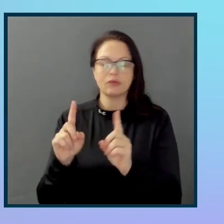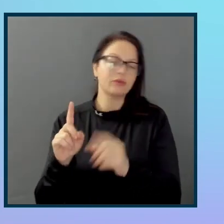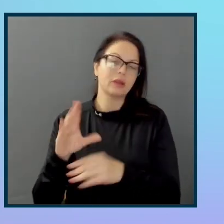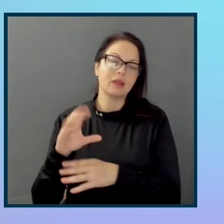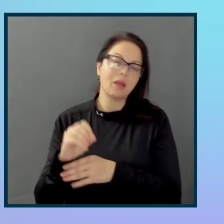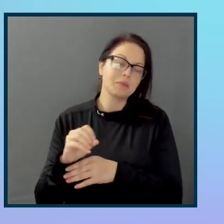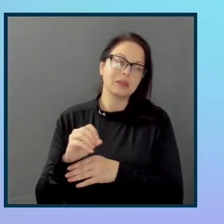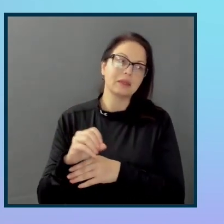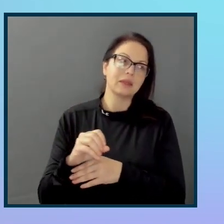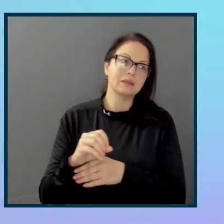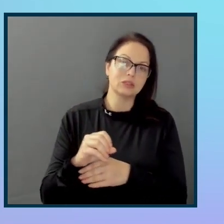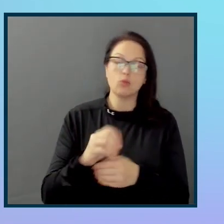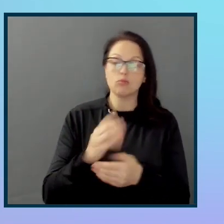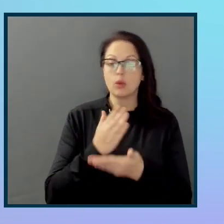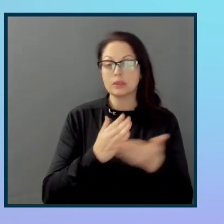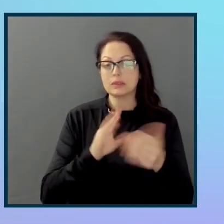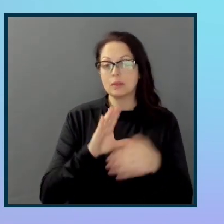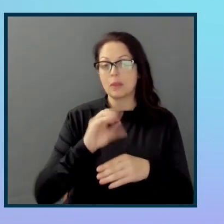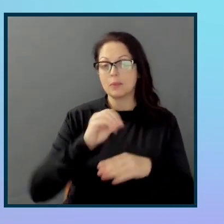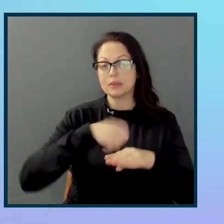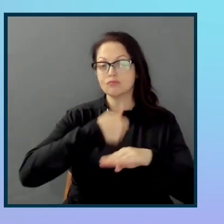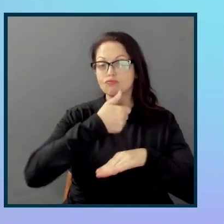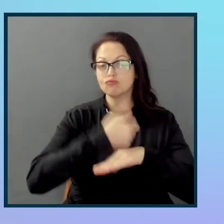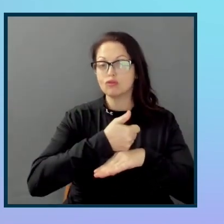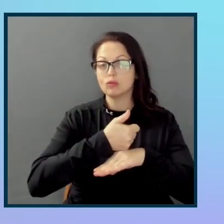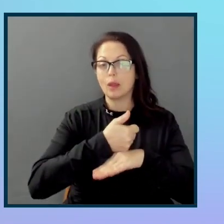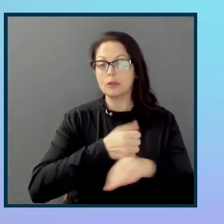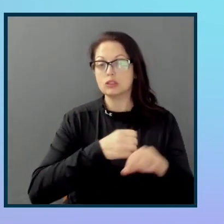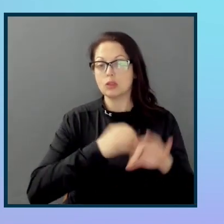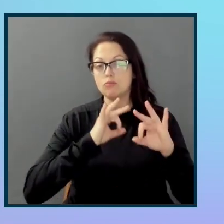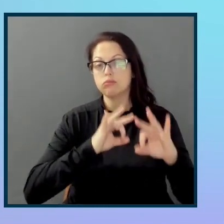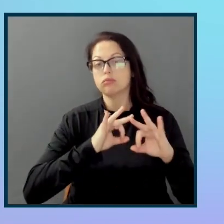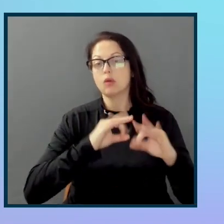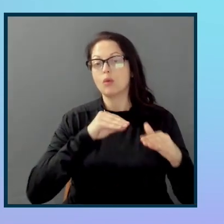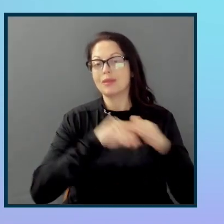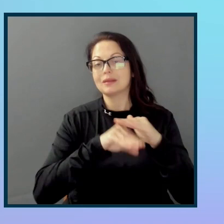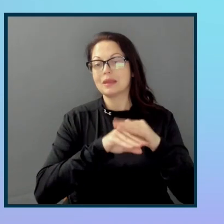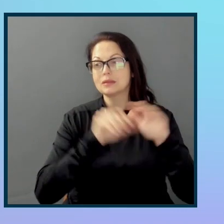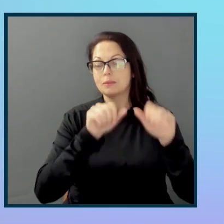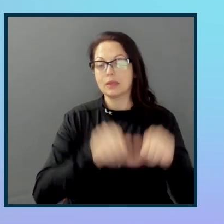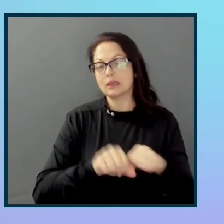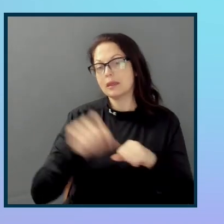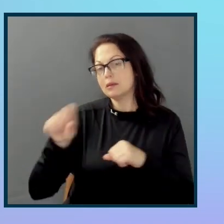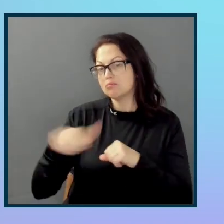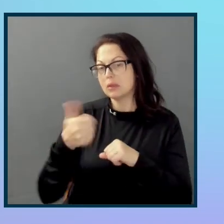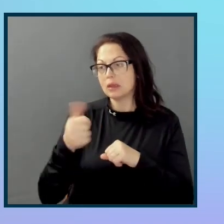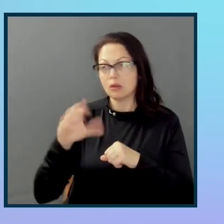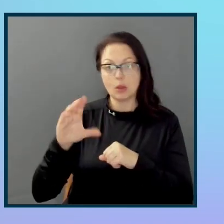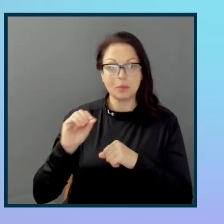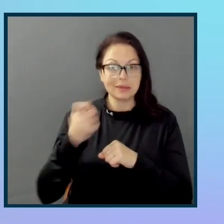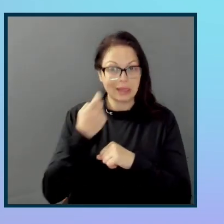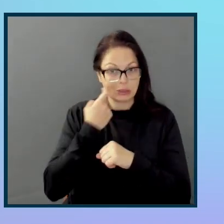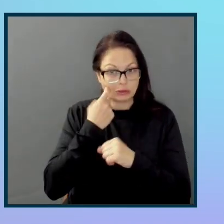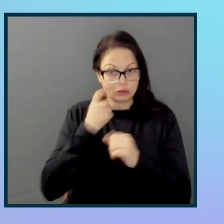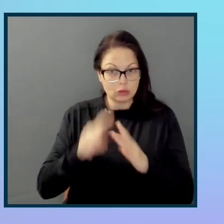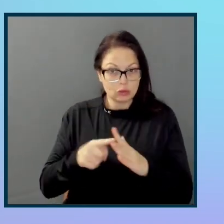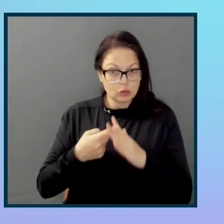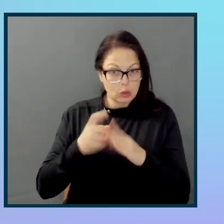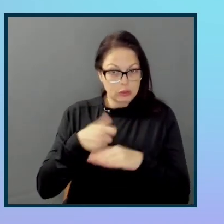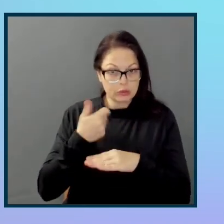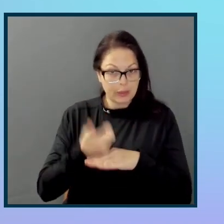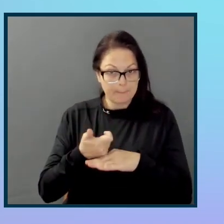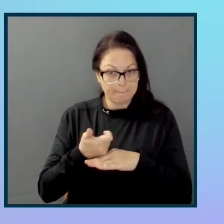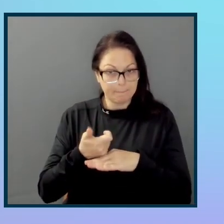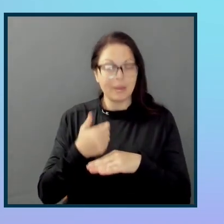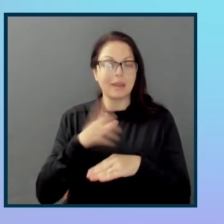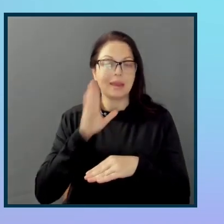some who are just getting off the ground. So all sorts of different positions. Yeah. I will share that information on Twitter after this chat.